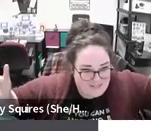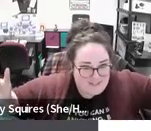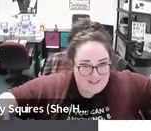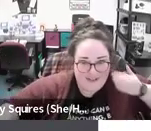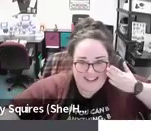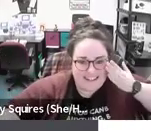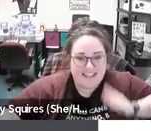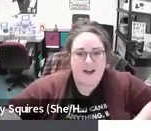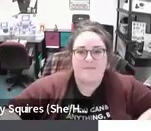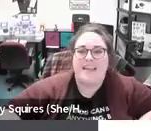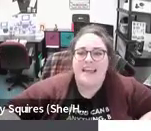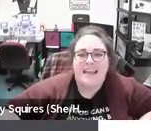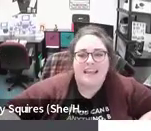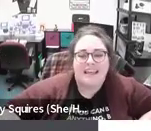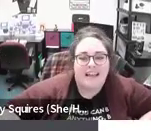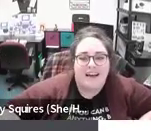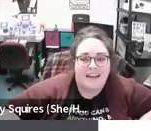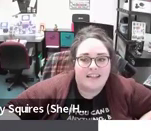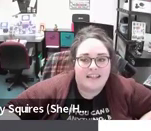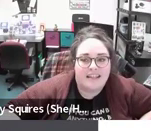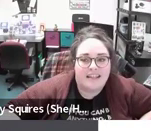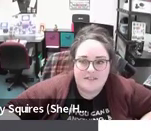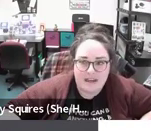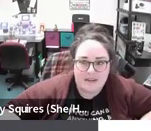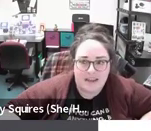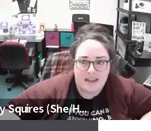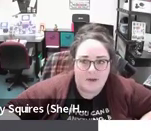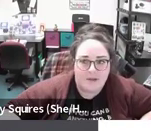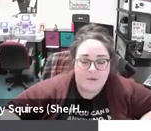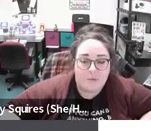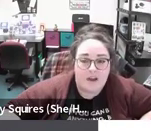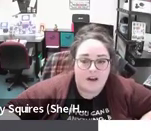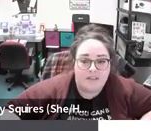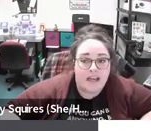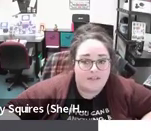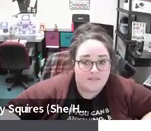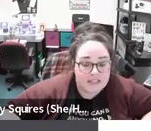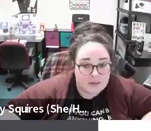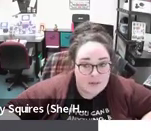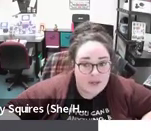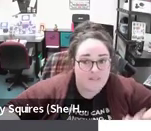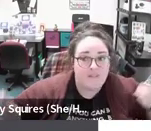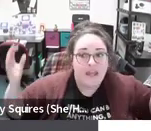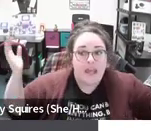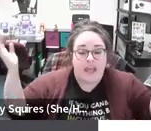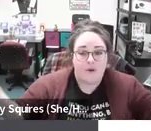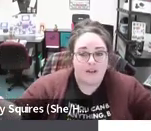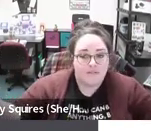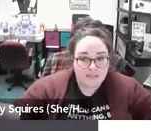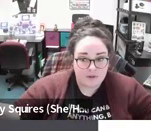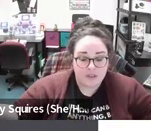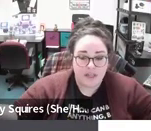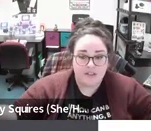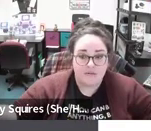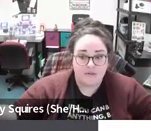Carolyn and Stephanie for joining us. Okay, Kelly did just remind me, we are live on Facebook. So if anyone